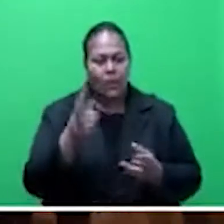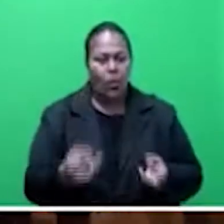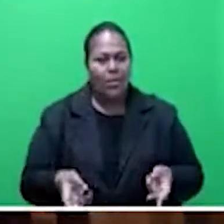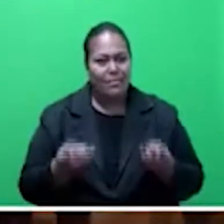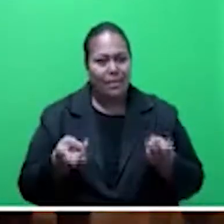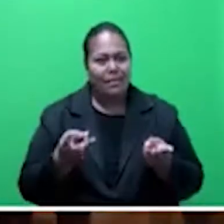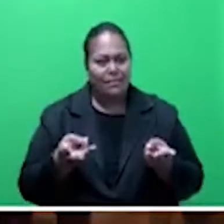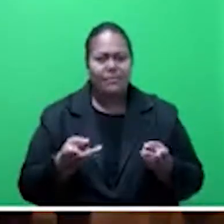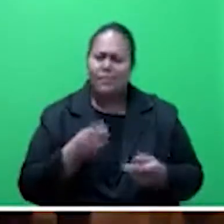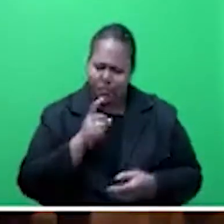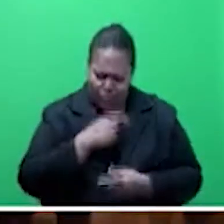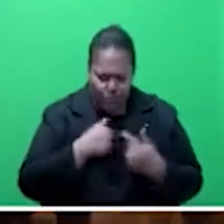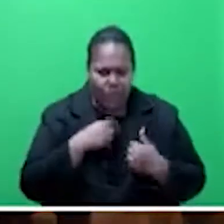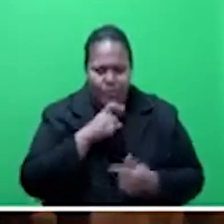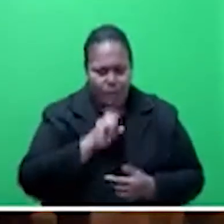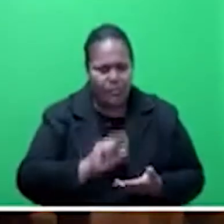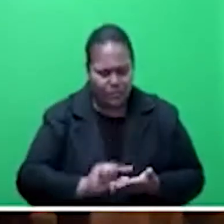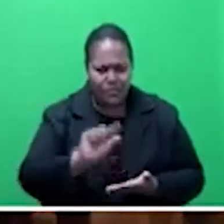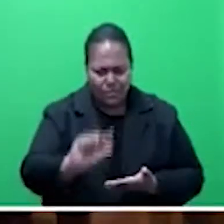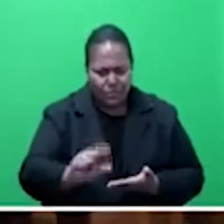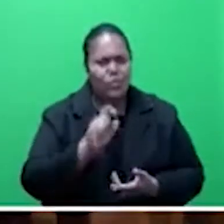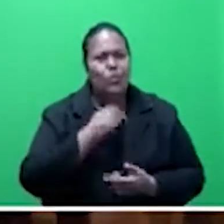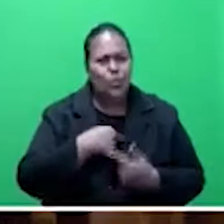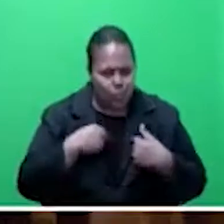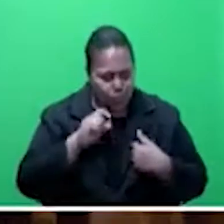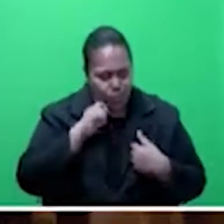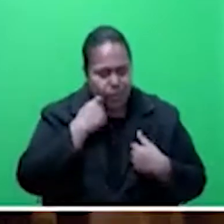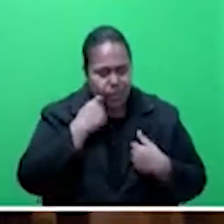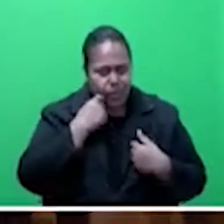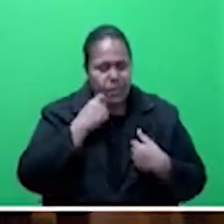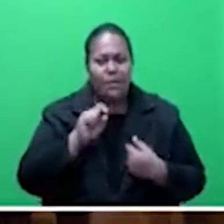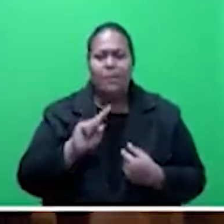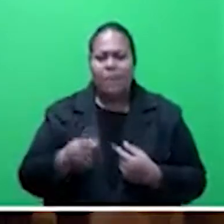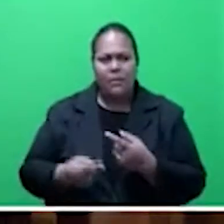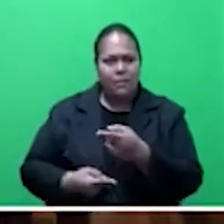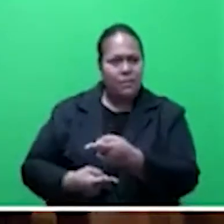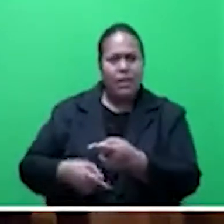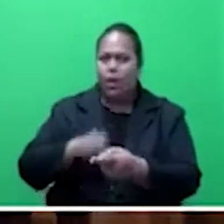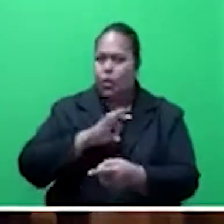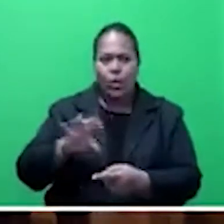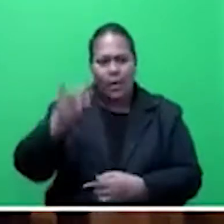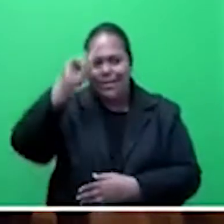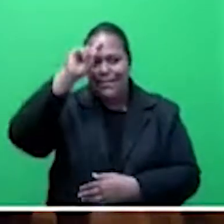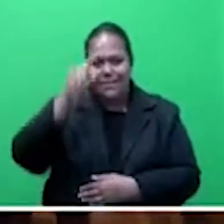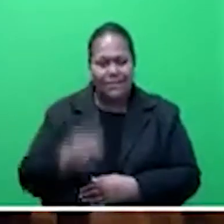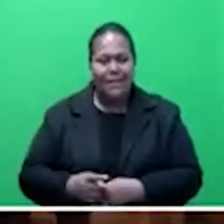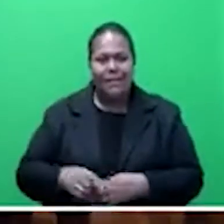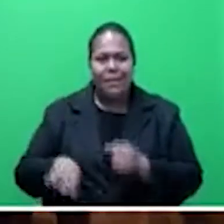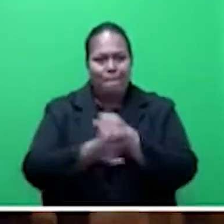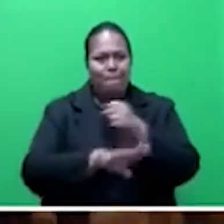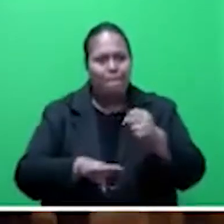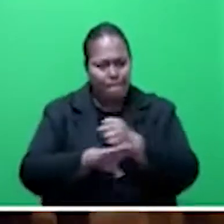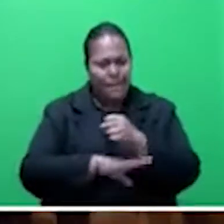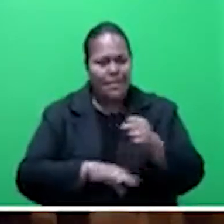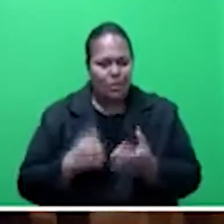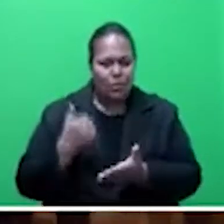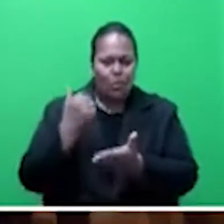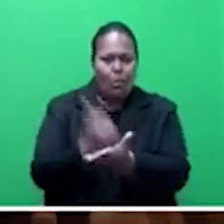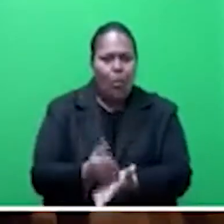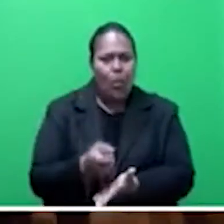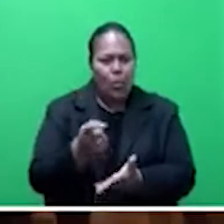I'm serious concerned that Honorable Bhiman Prasad doesn't understand the most basic premise of our support program